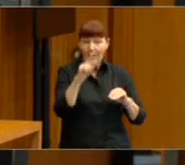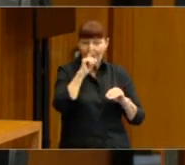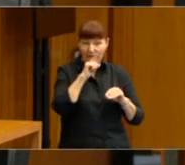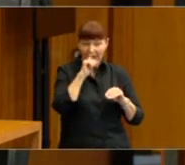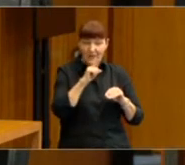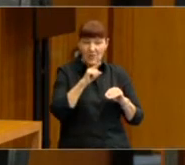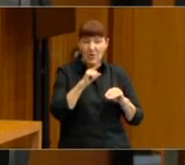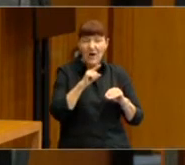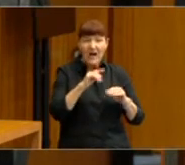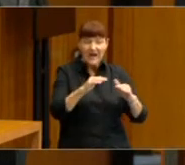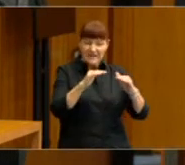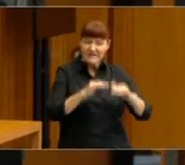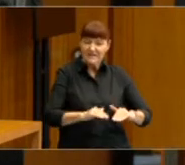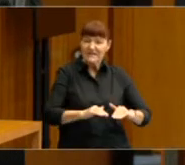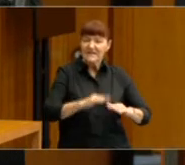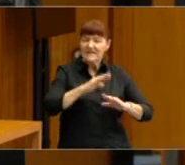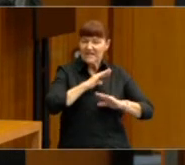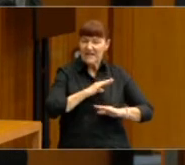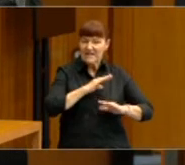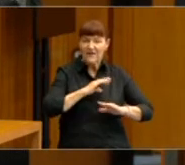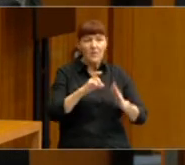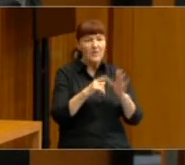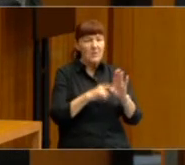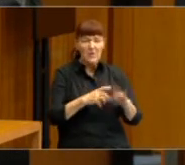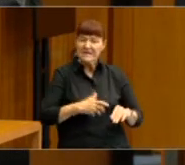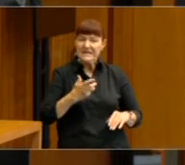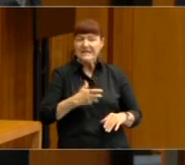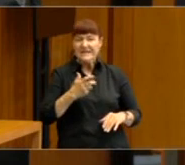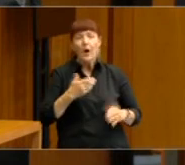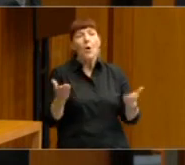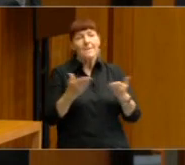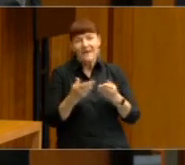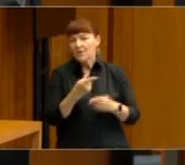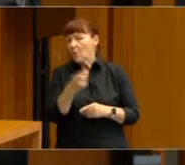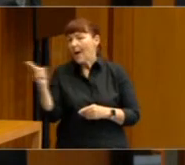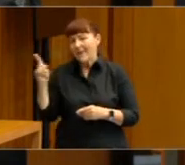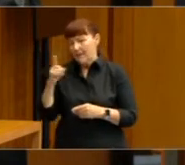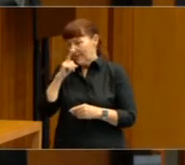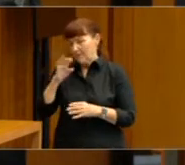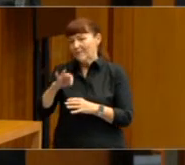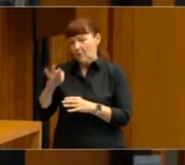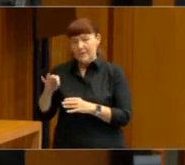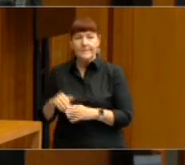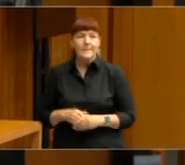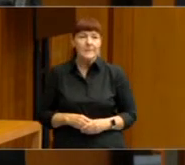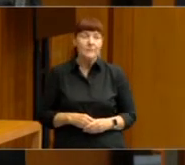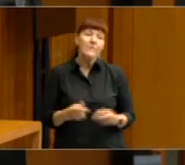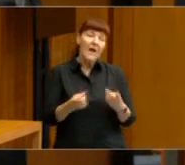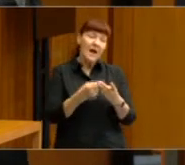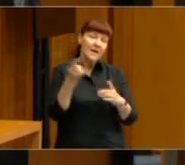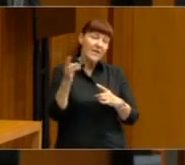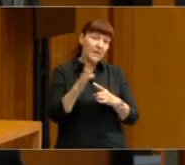satisfaction with democracy compared to other voters. The other important thing to note,